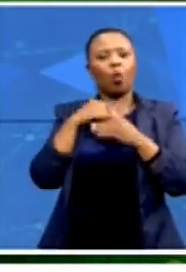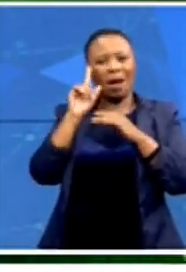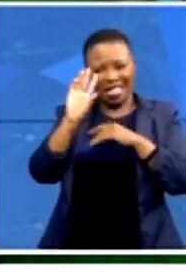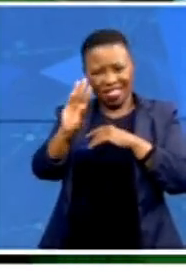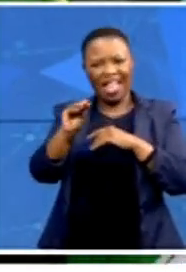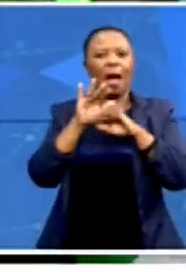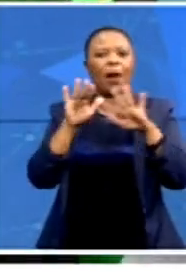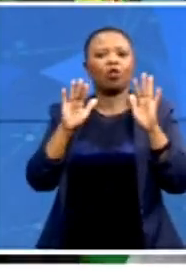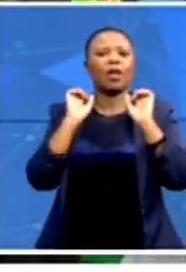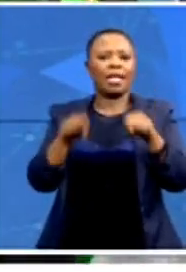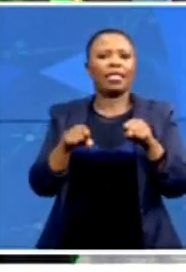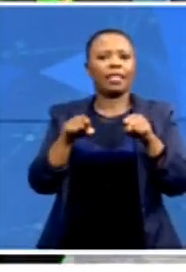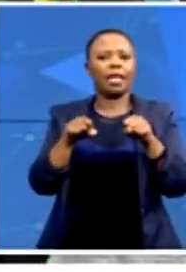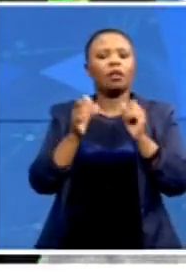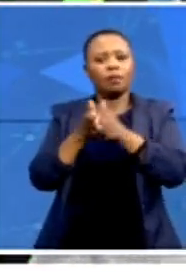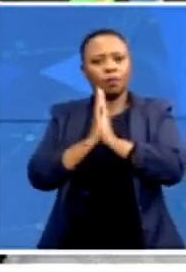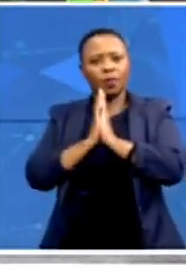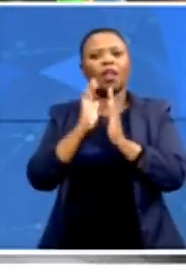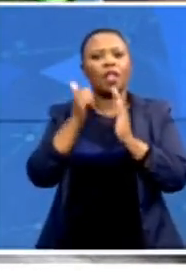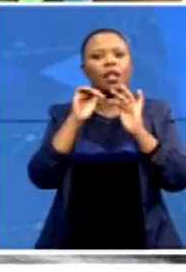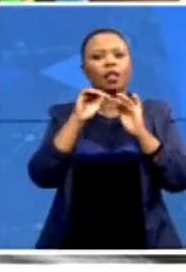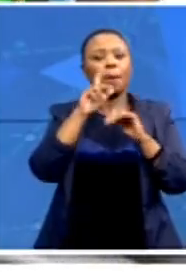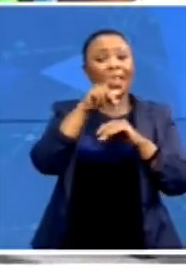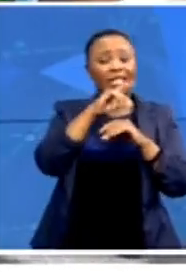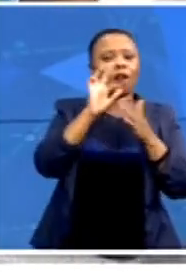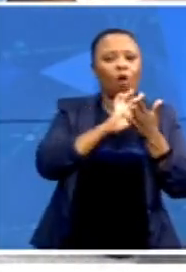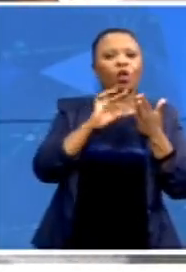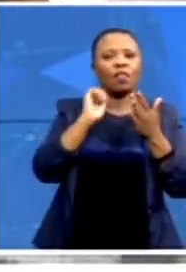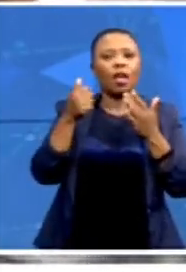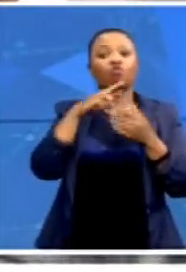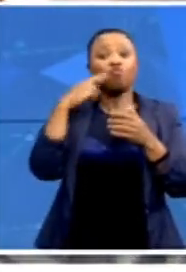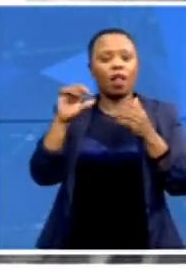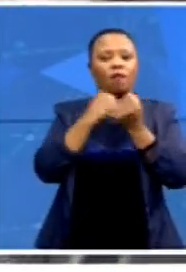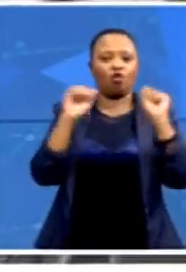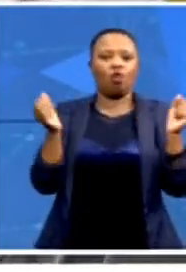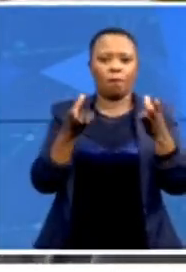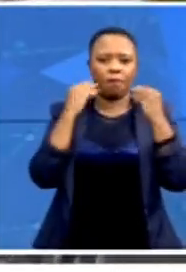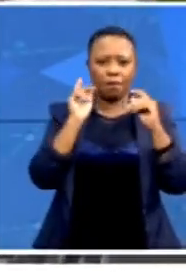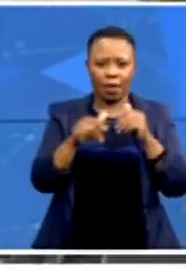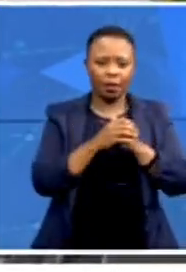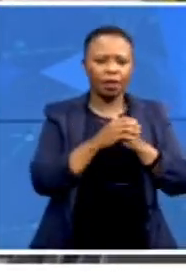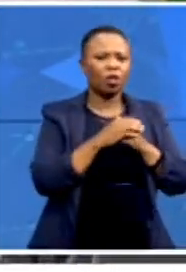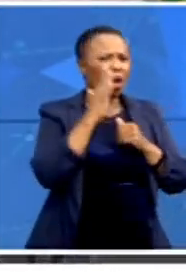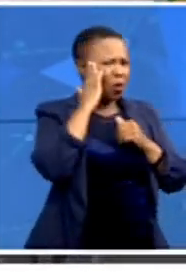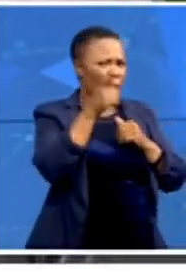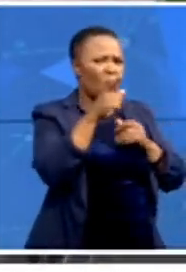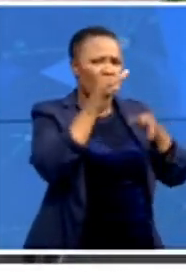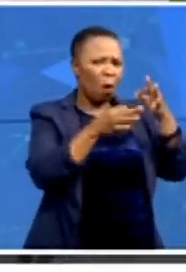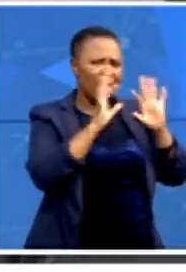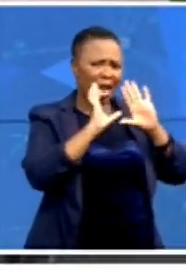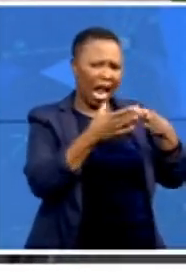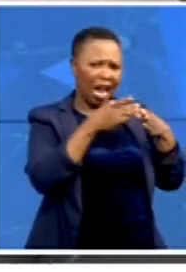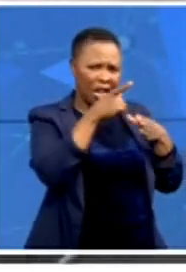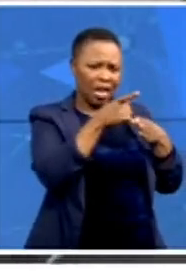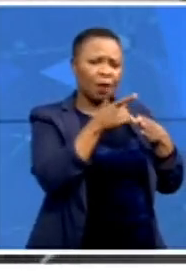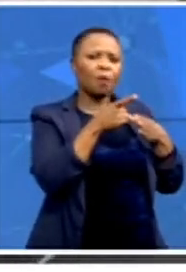freedom. Talk to us about, you know, now that you, we know you are political parties and you must know the plight